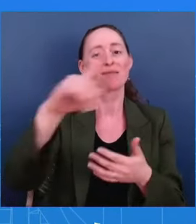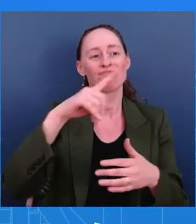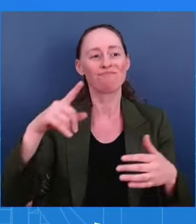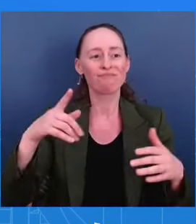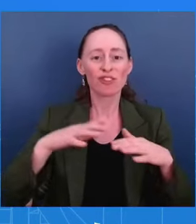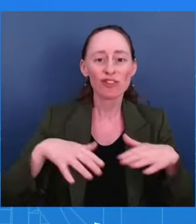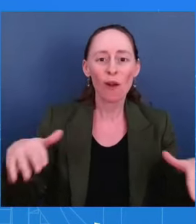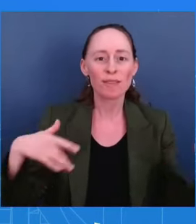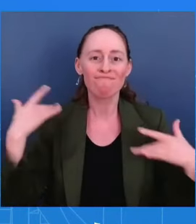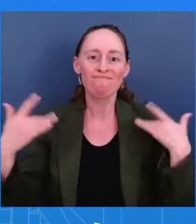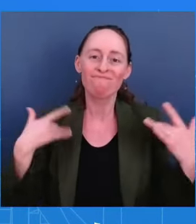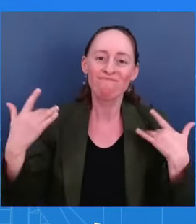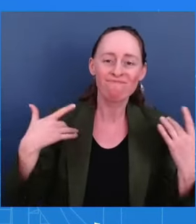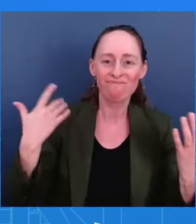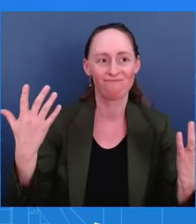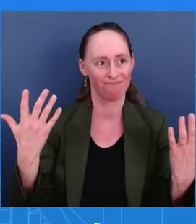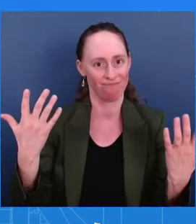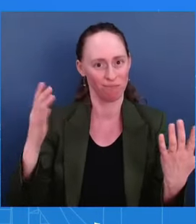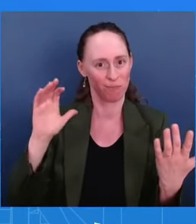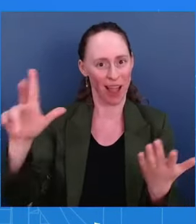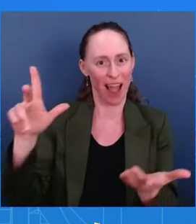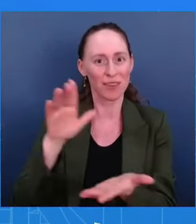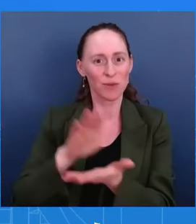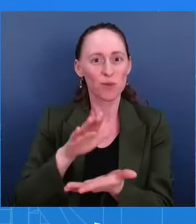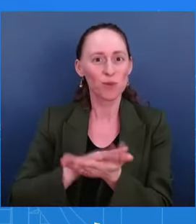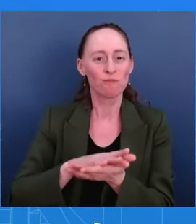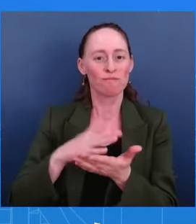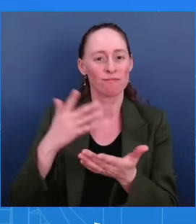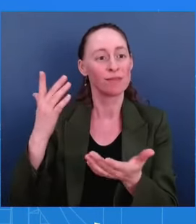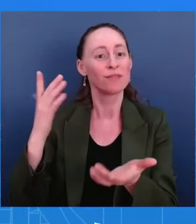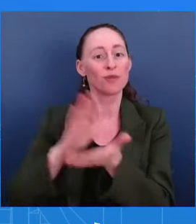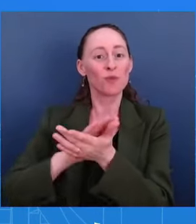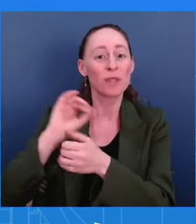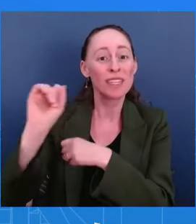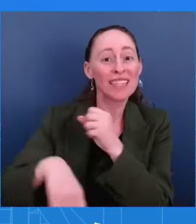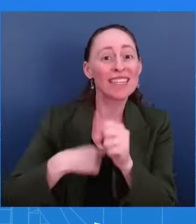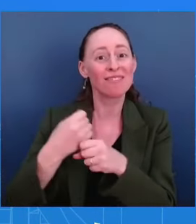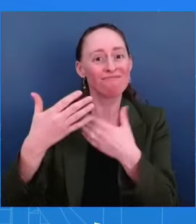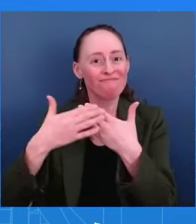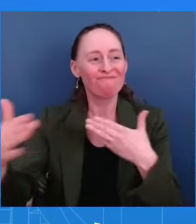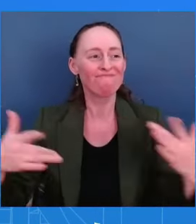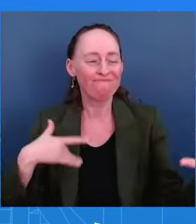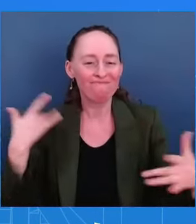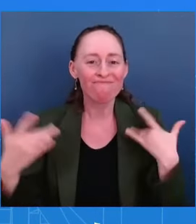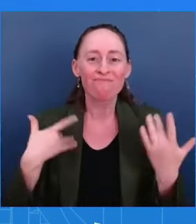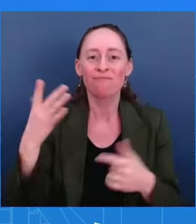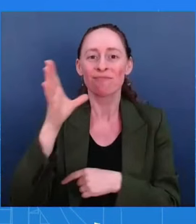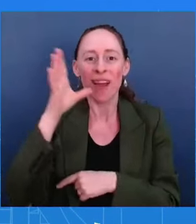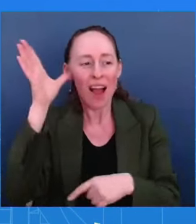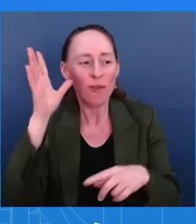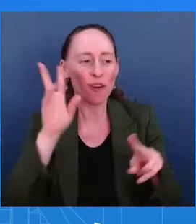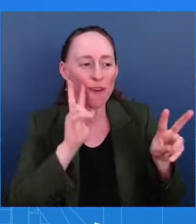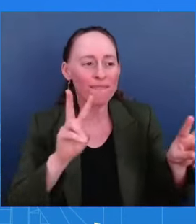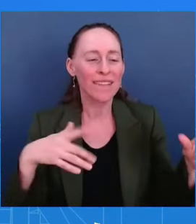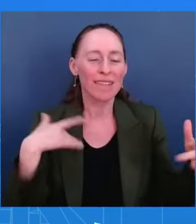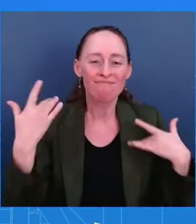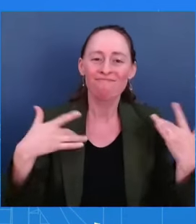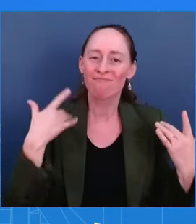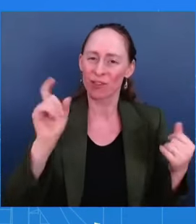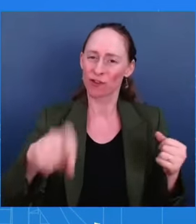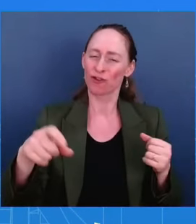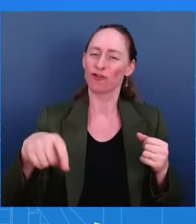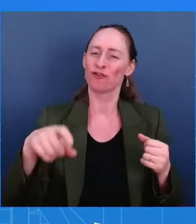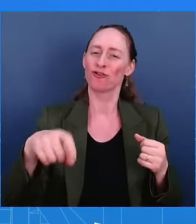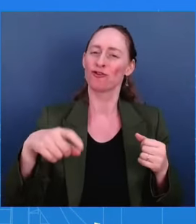Today is supposed to be an exciting day for students and parents, but instead, we're seeing yet another horrific